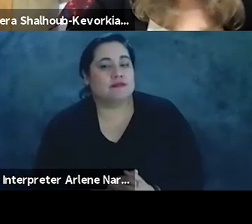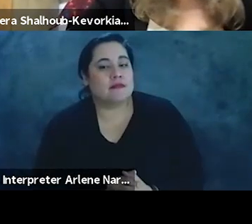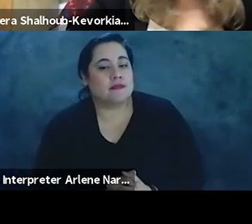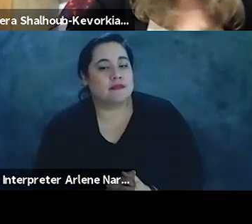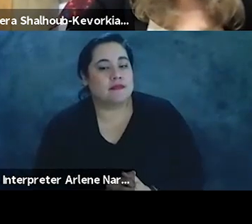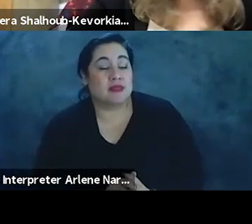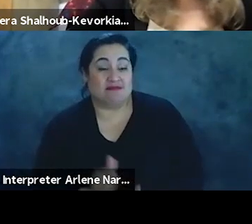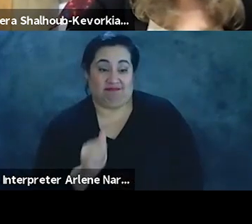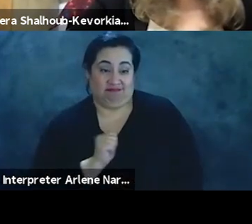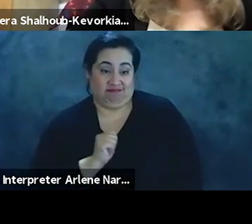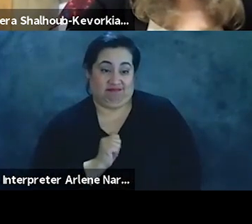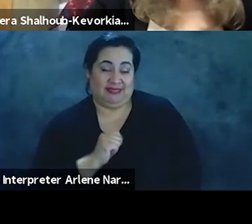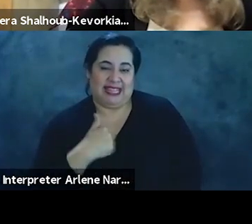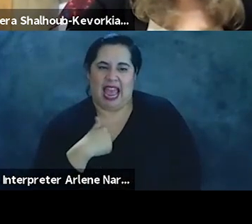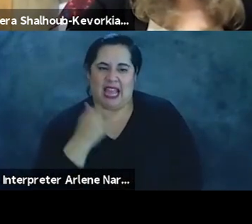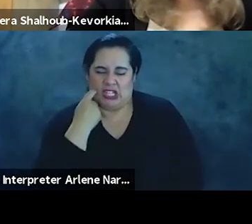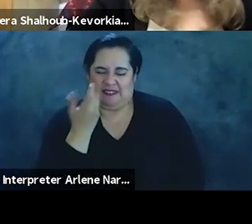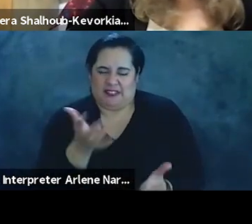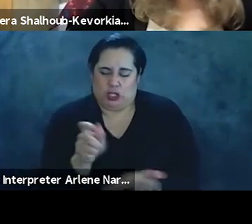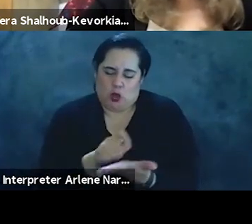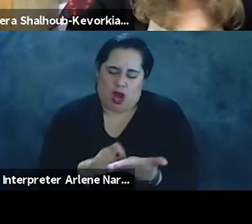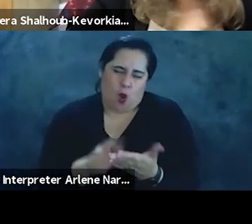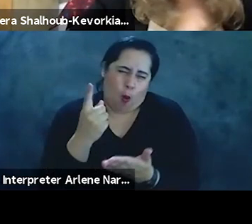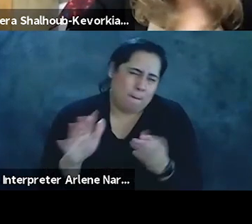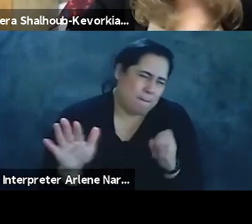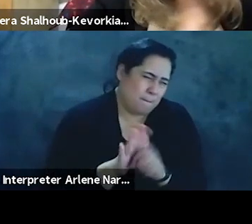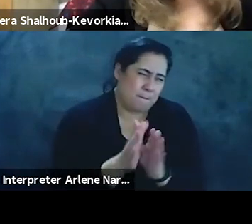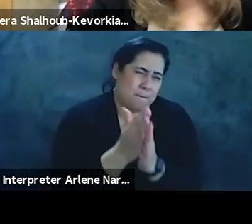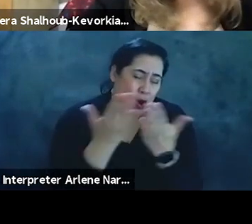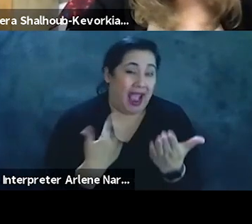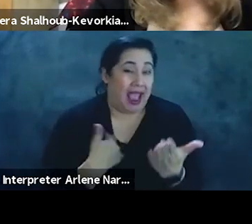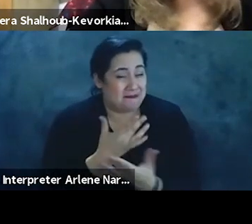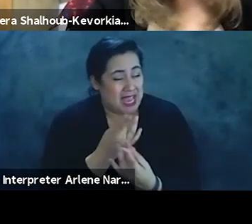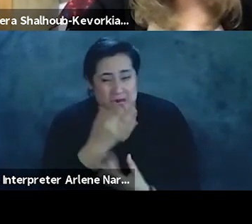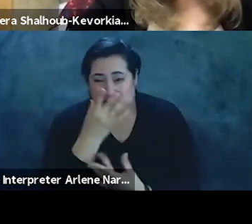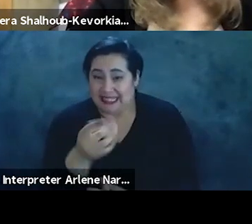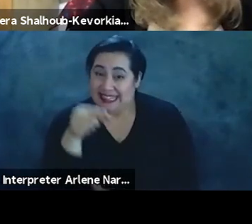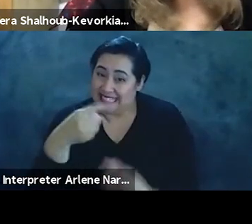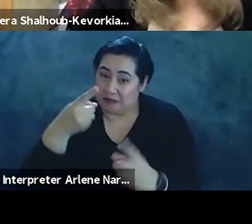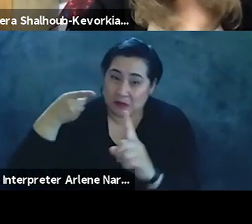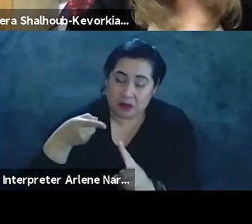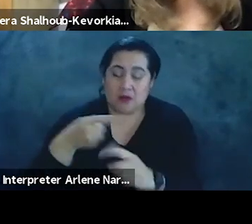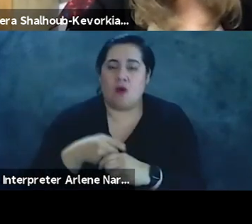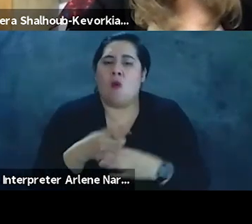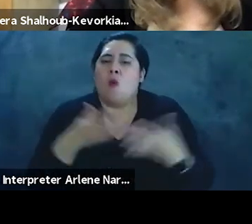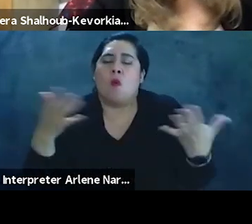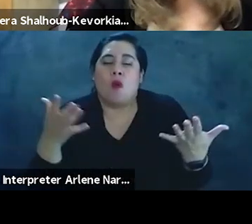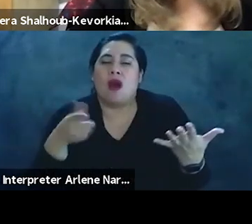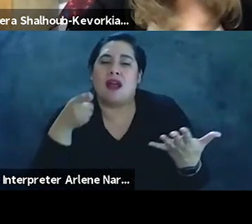I personally, I've just finished writing a whole book about this. I have a great deal invested in this argument that what sustained